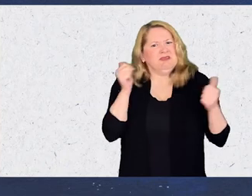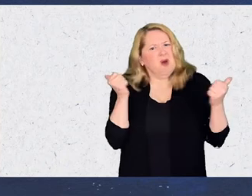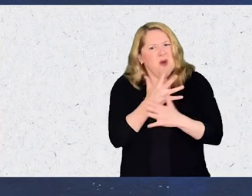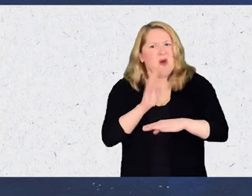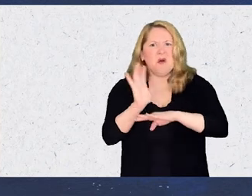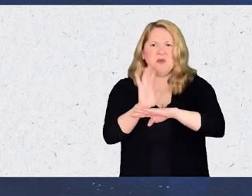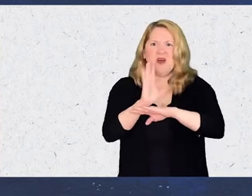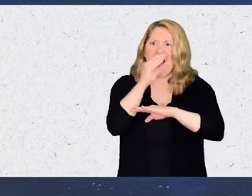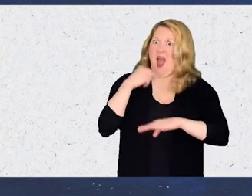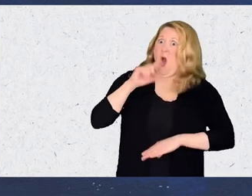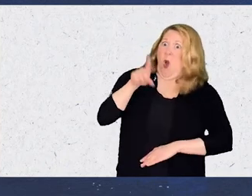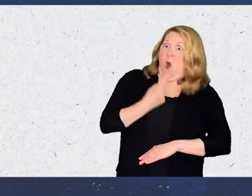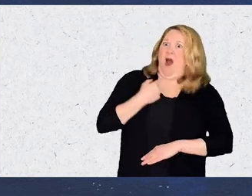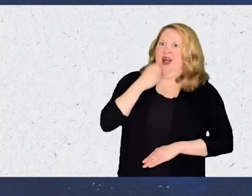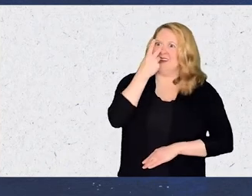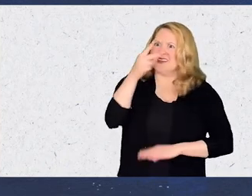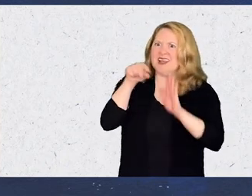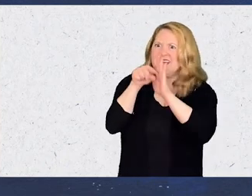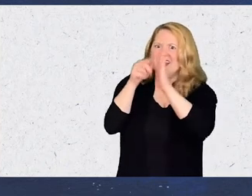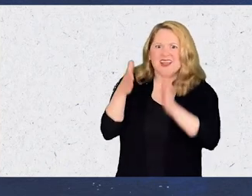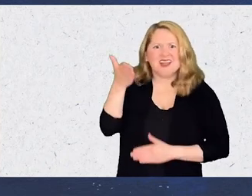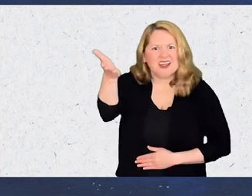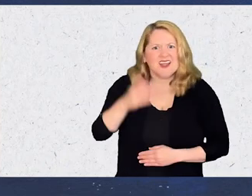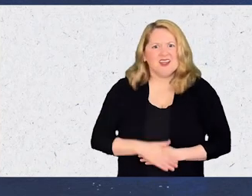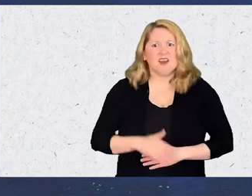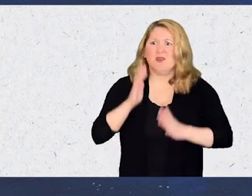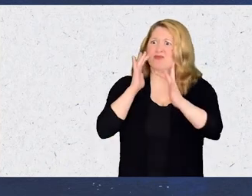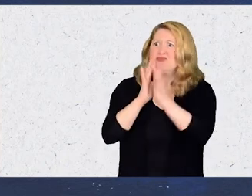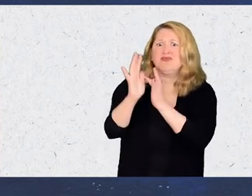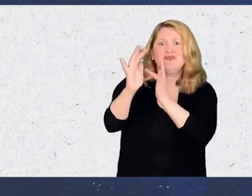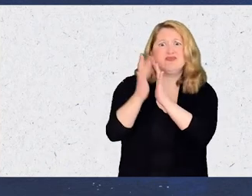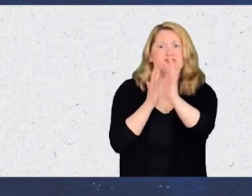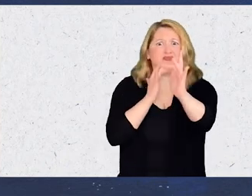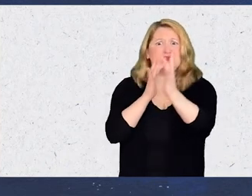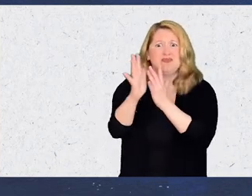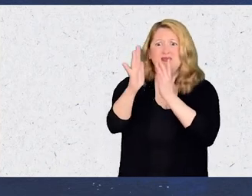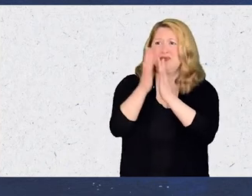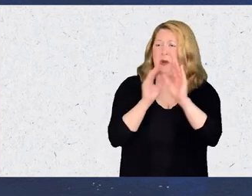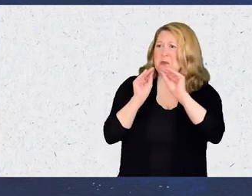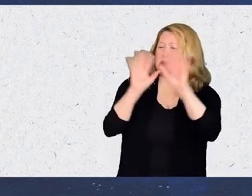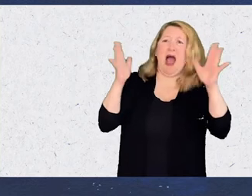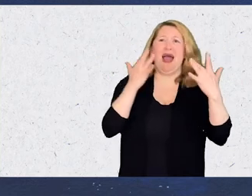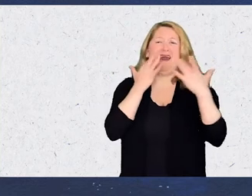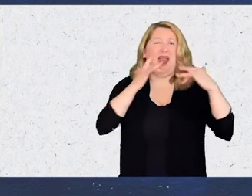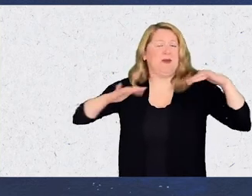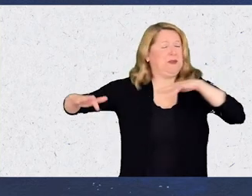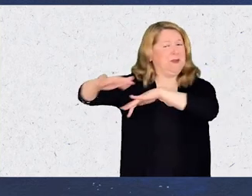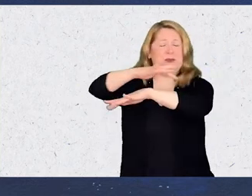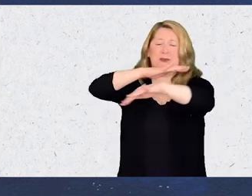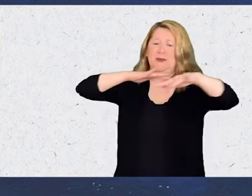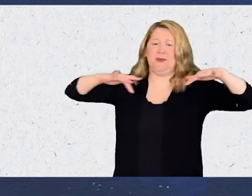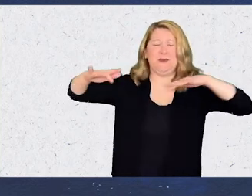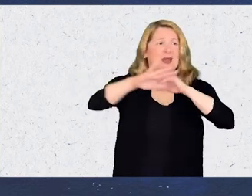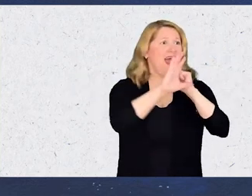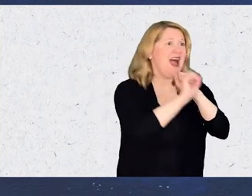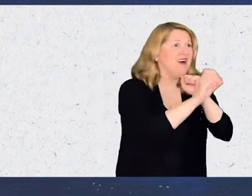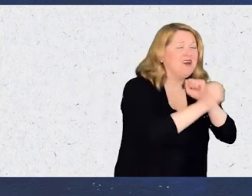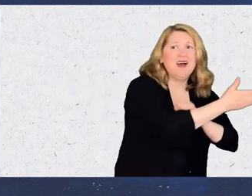Of horror movie Where only I could See the killer And walking around All these like Bright, colorful